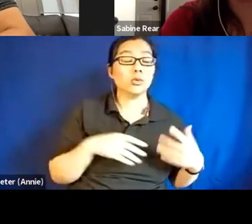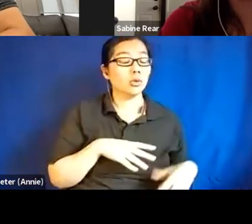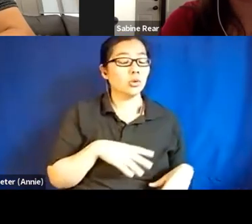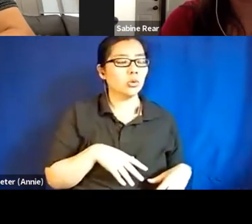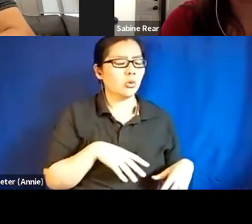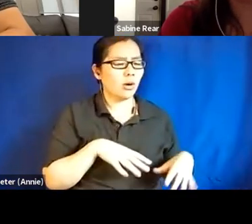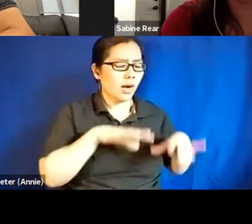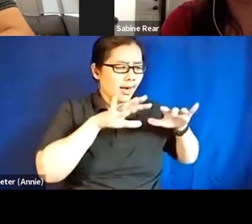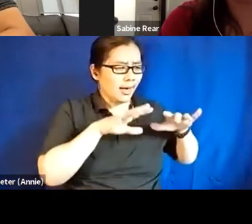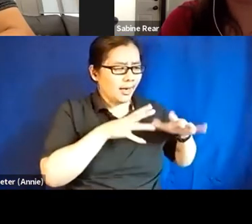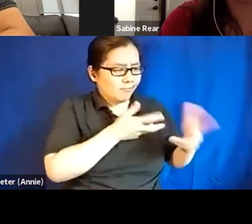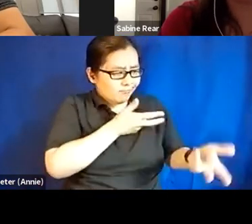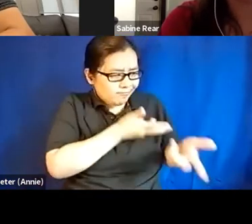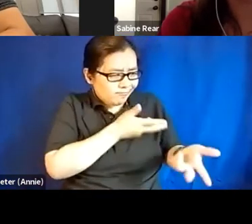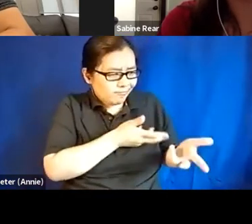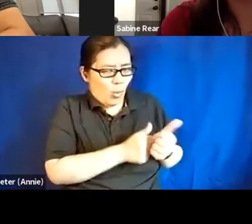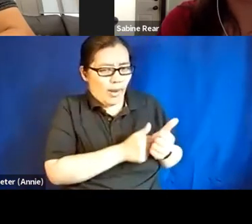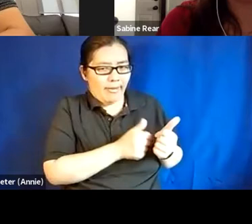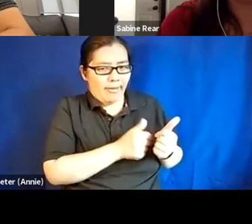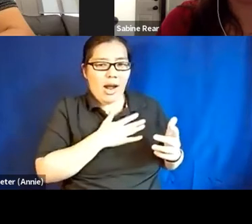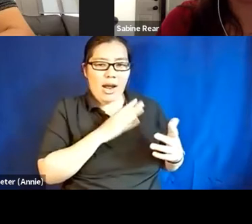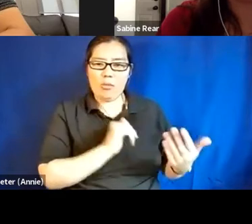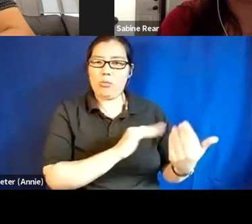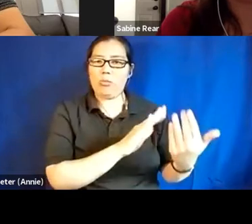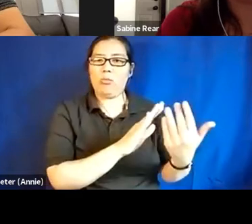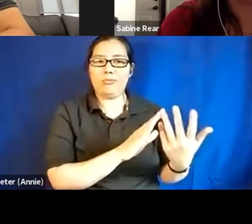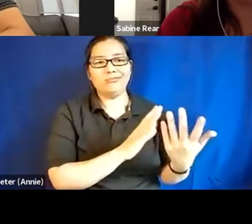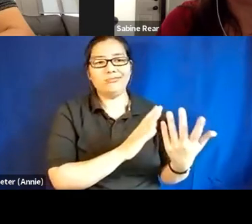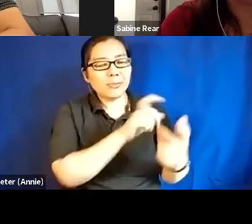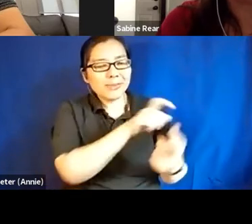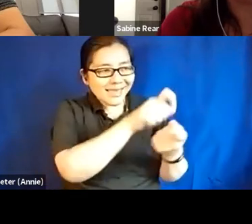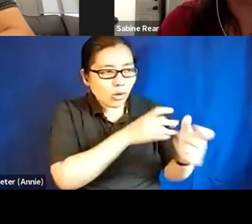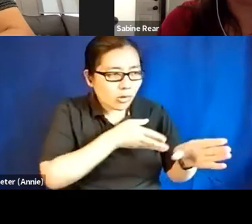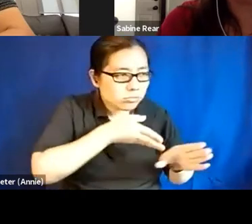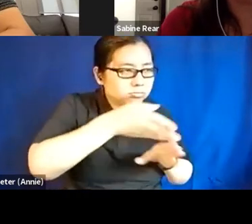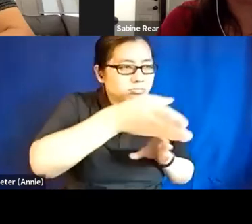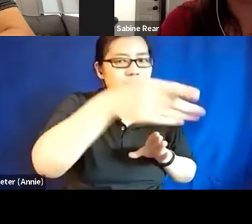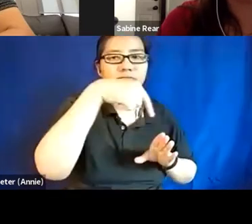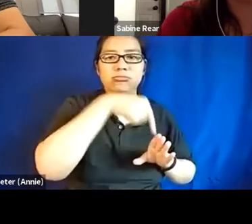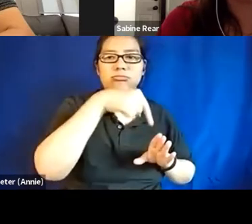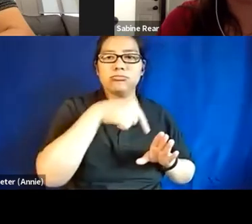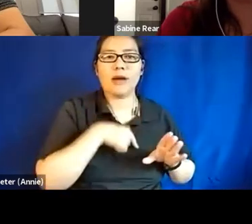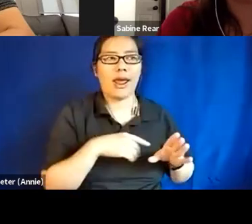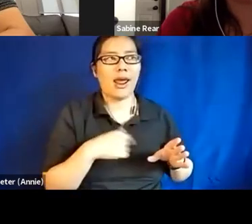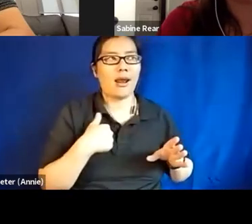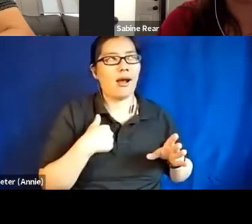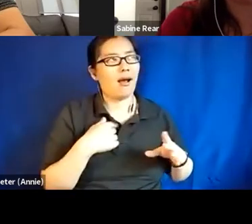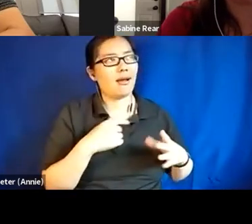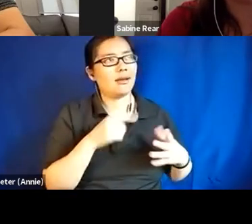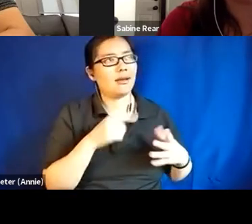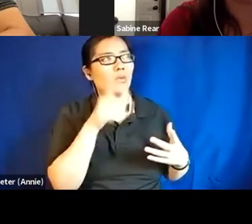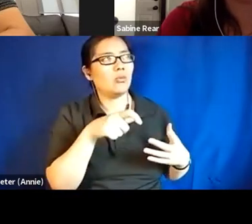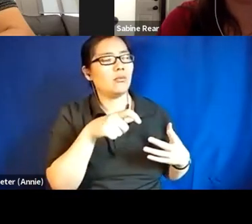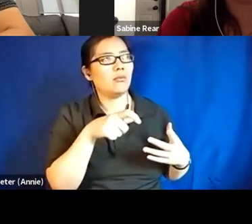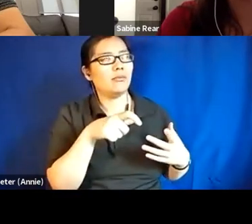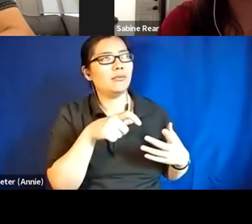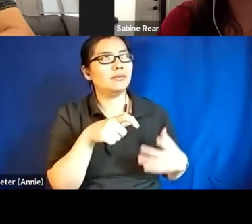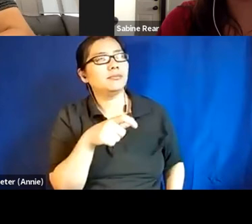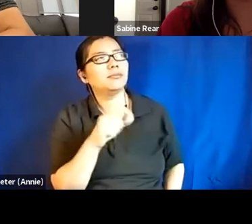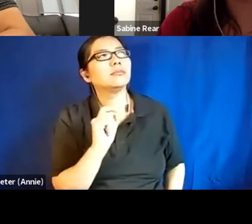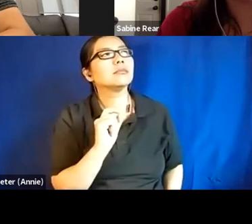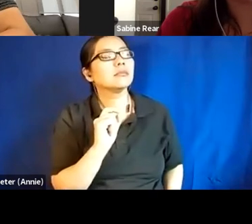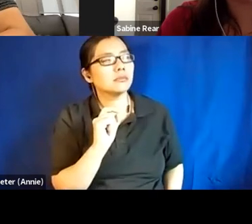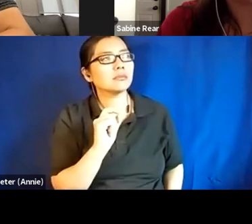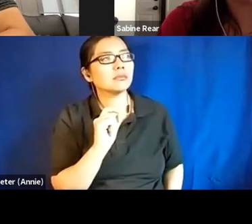of my choice and to see the vision that I have not as a barrier to me making that, that thing that I want to make, but as a